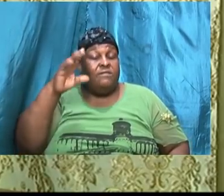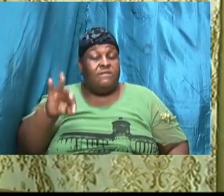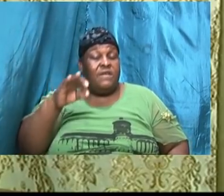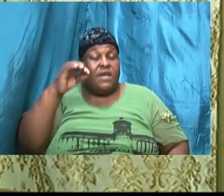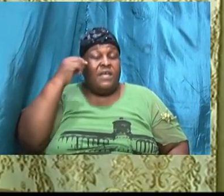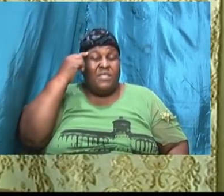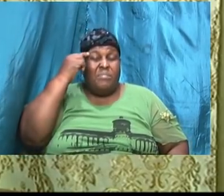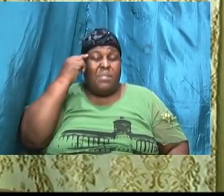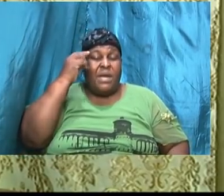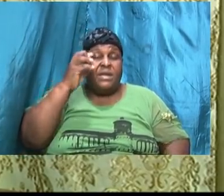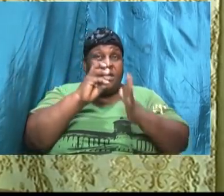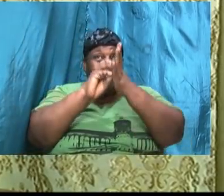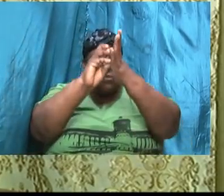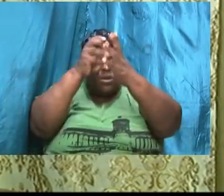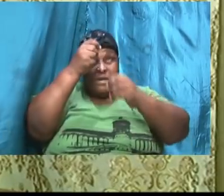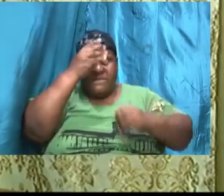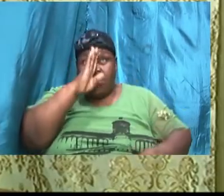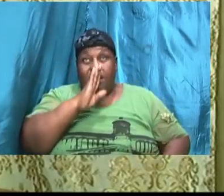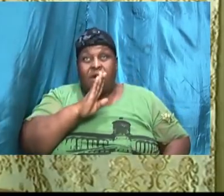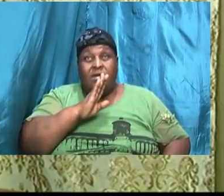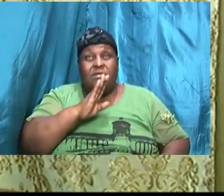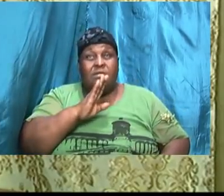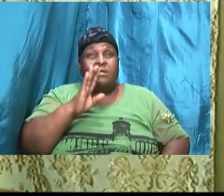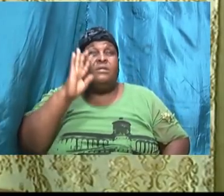of God as it pertains